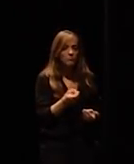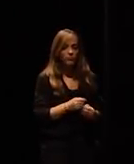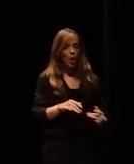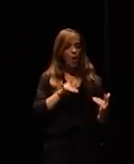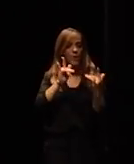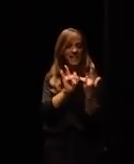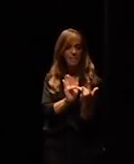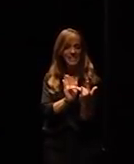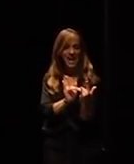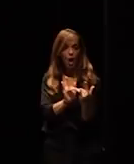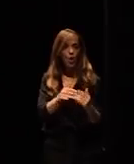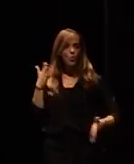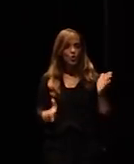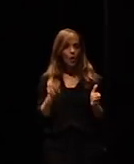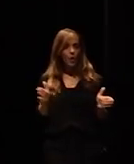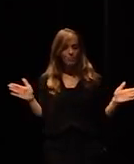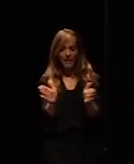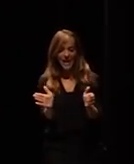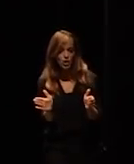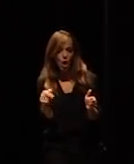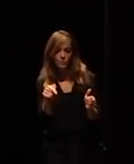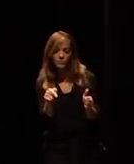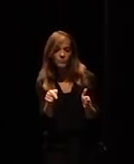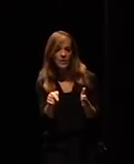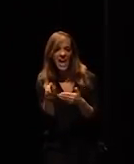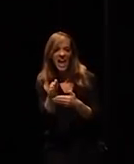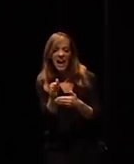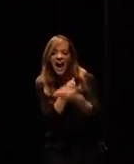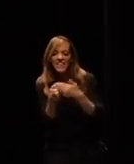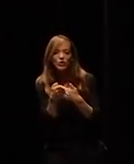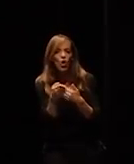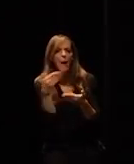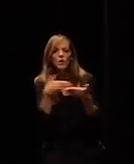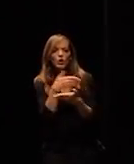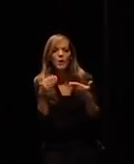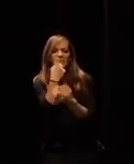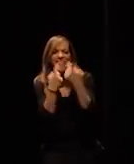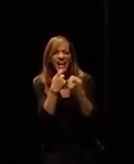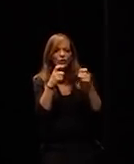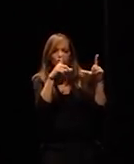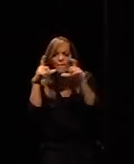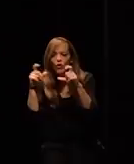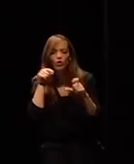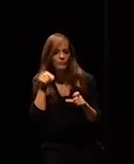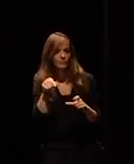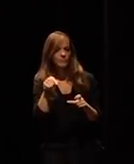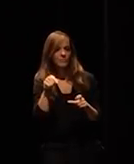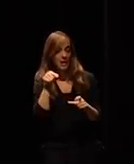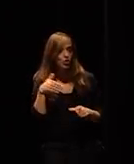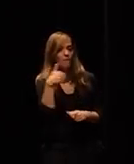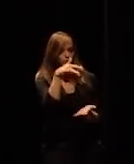has access to 500 million facts and pictures that's a routine that can go it's not a big problem